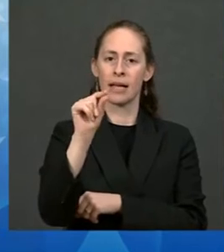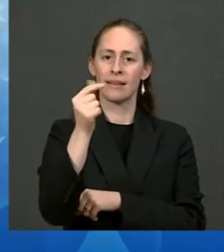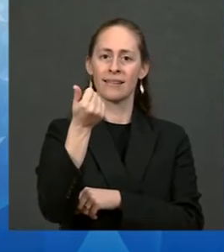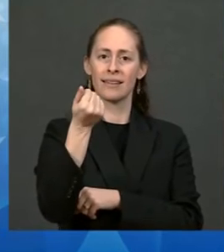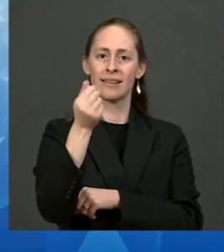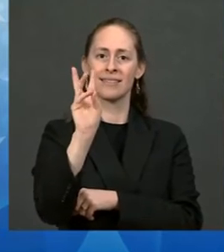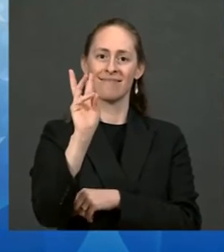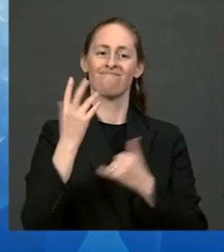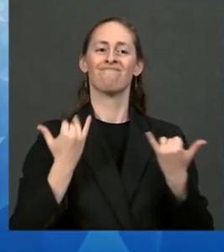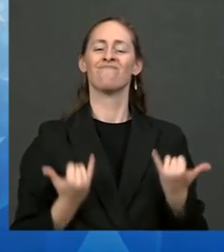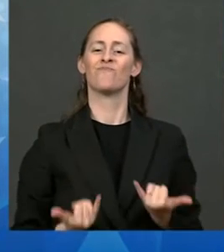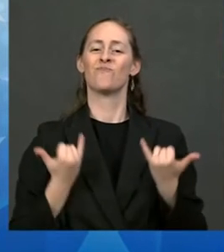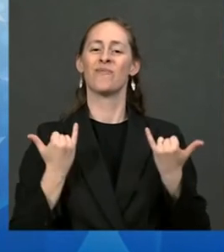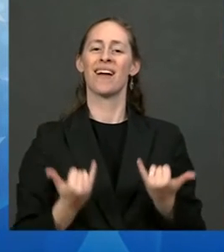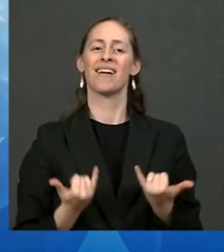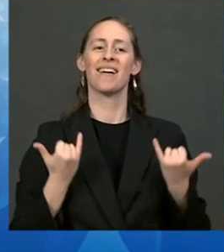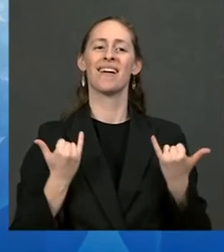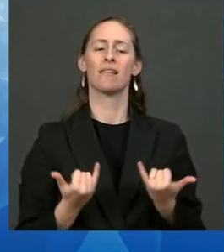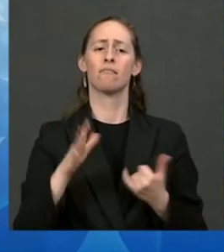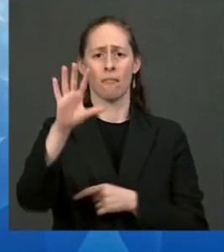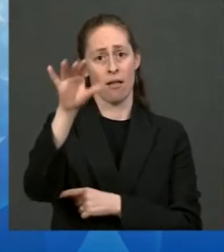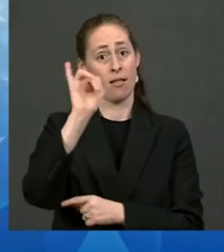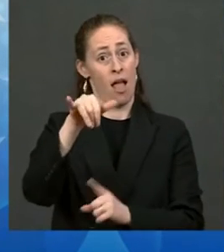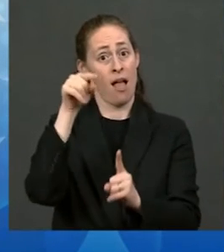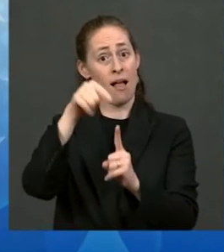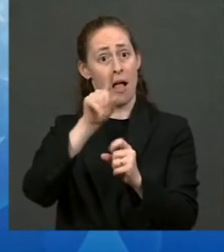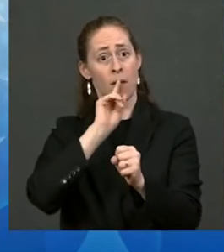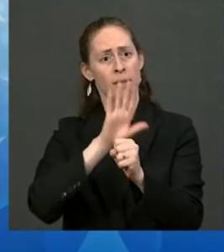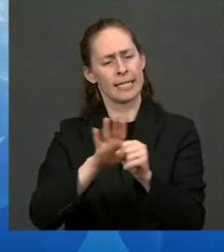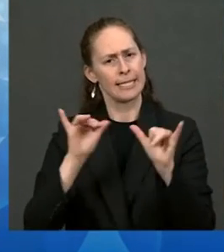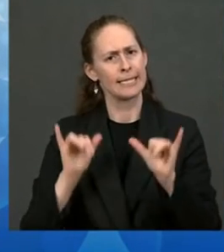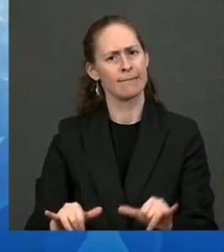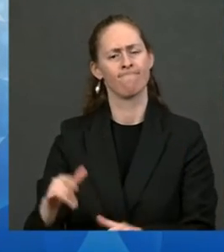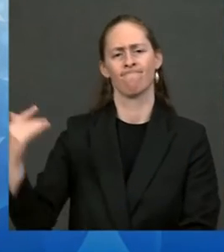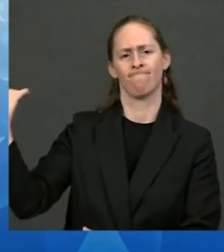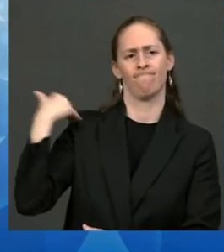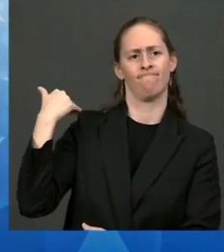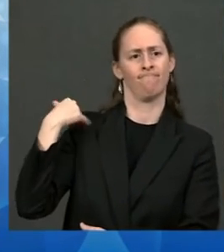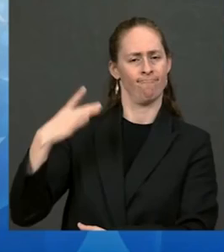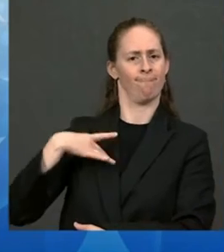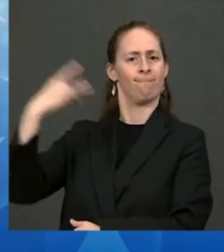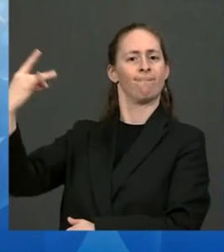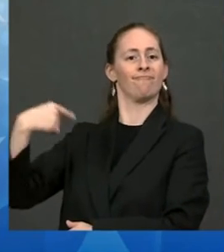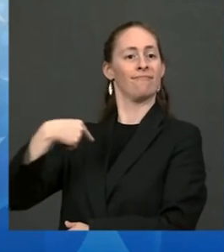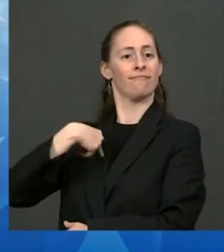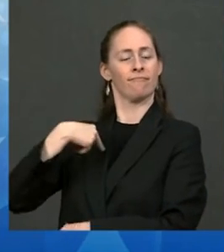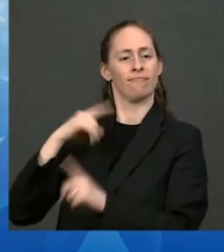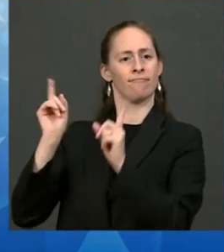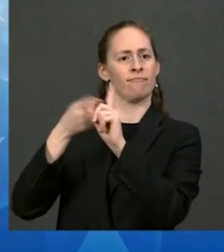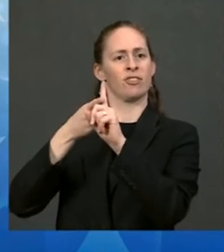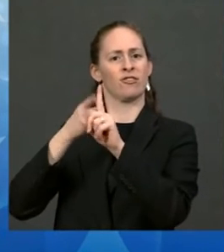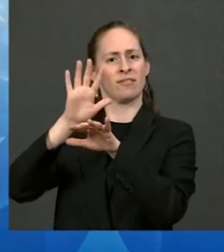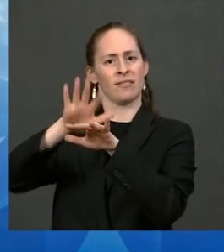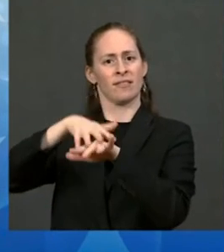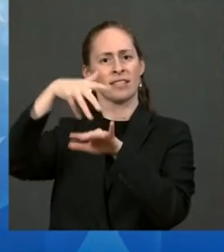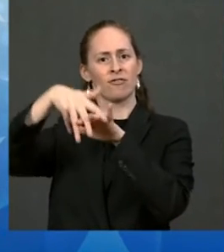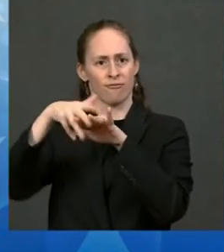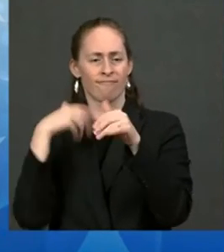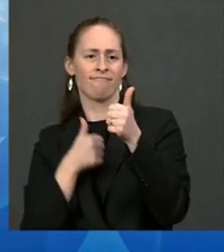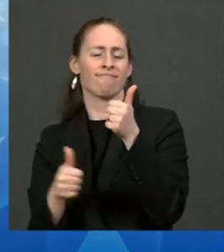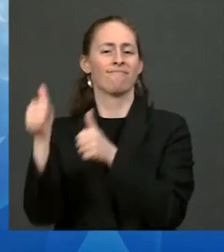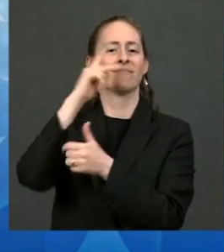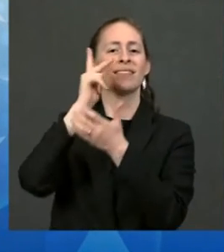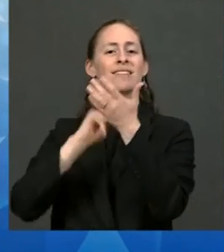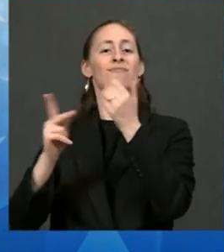commitment that President Biden appointed me as the first Native American cabinet secretary and more than 50 other